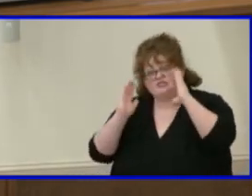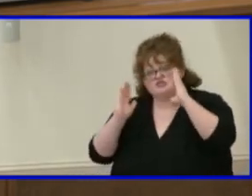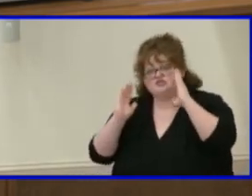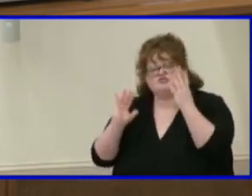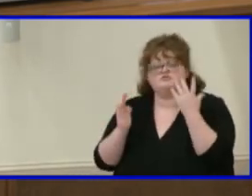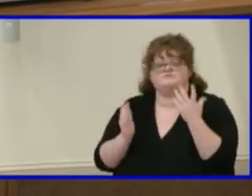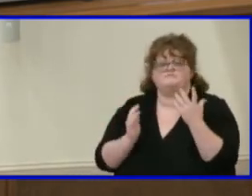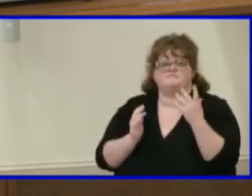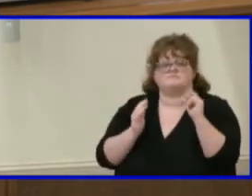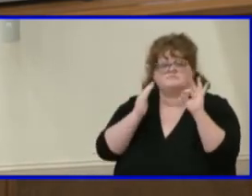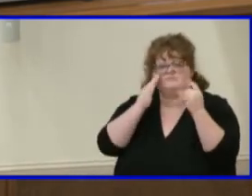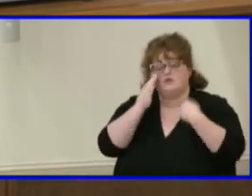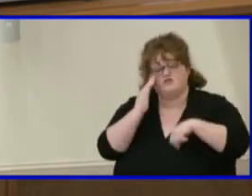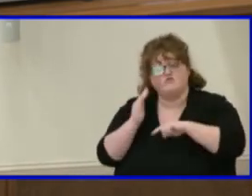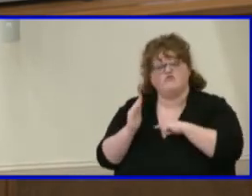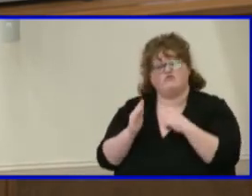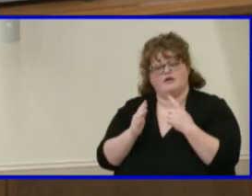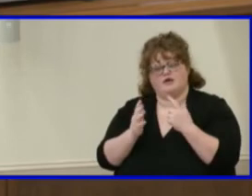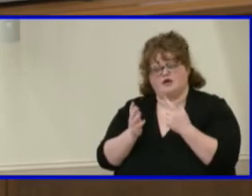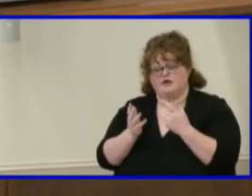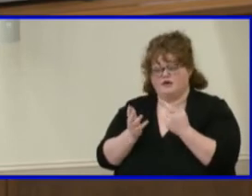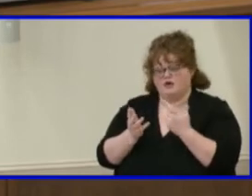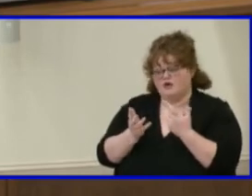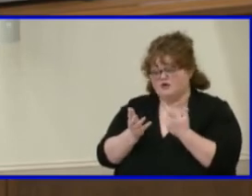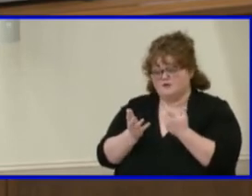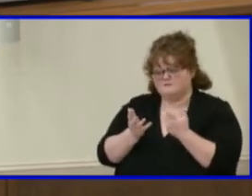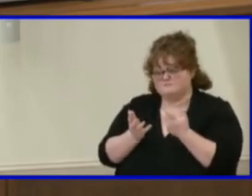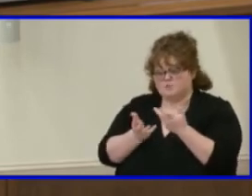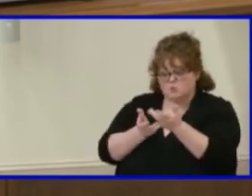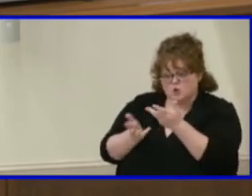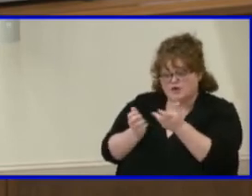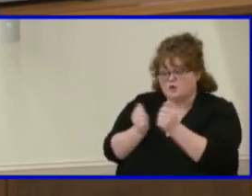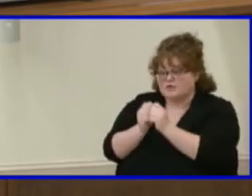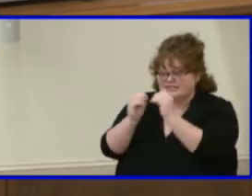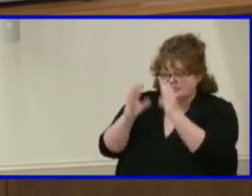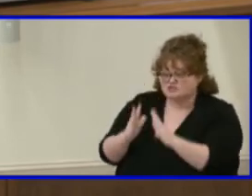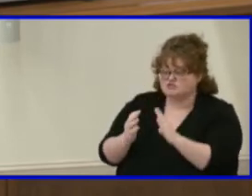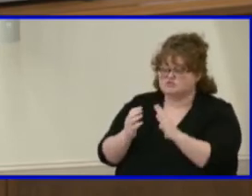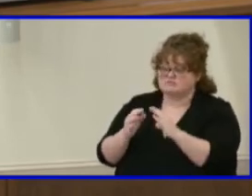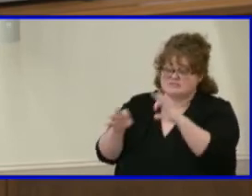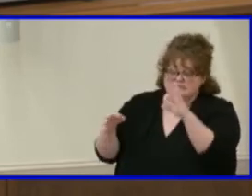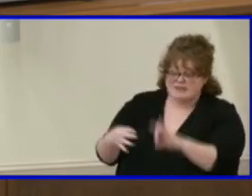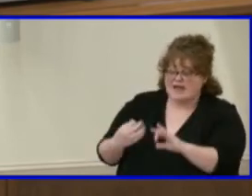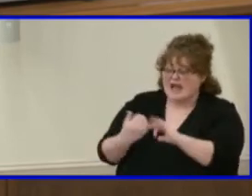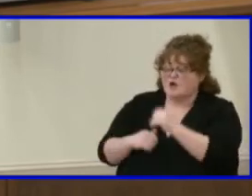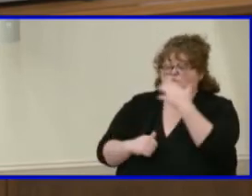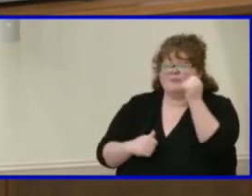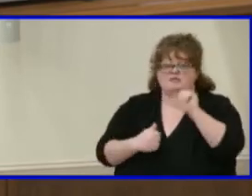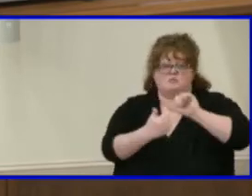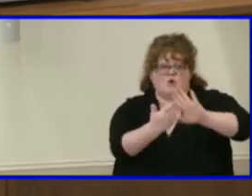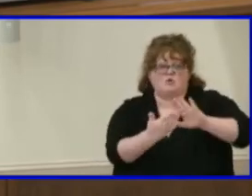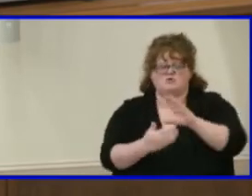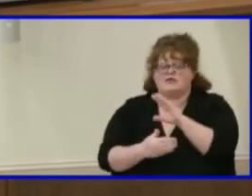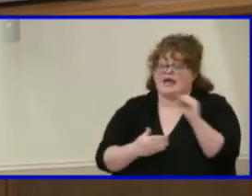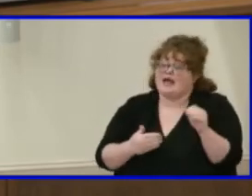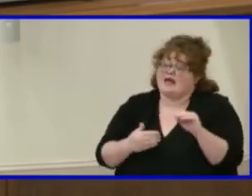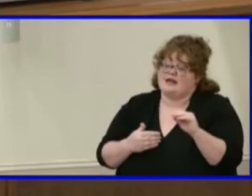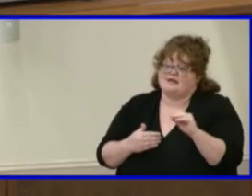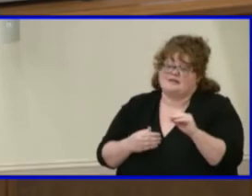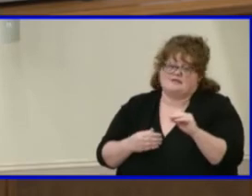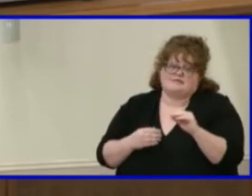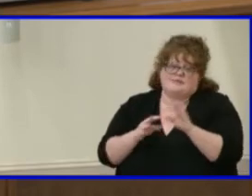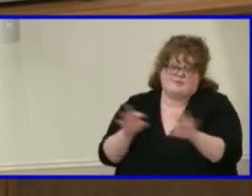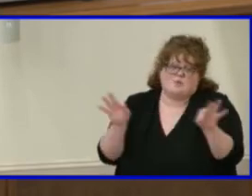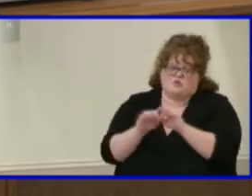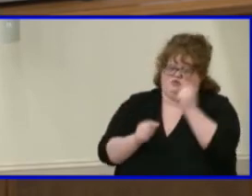we're working with classroom teachers on how to, to approach this and to be sensitive to that, if we need to waive things, or if we need to